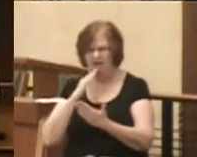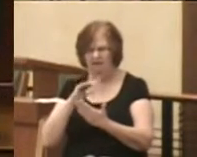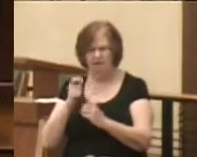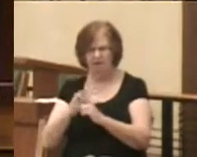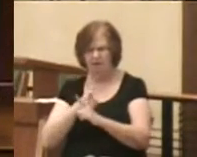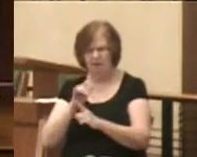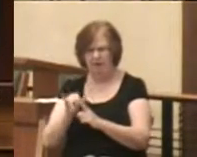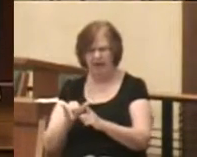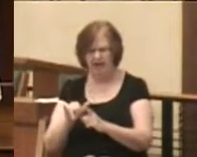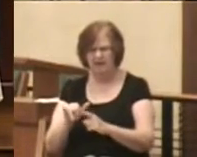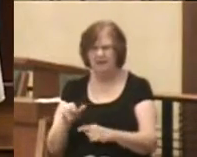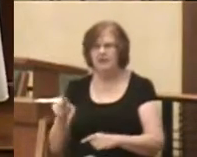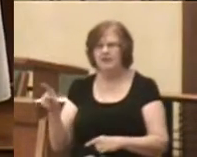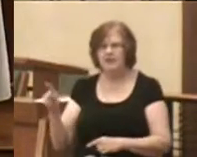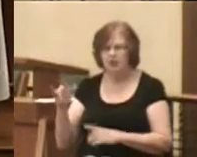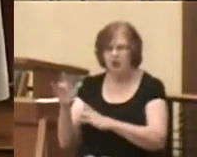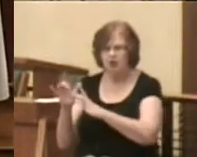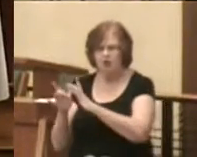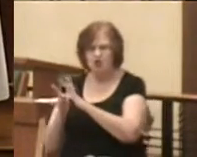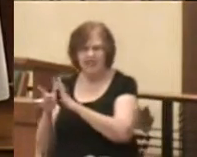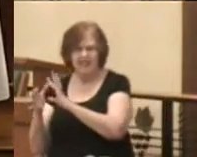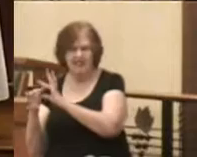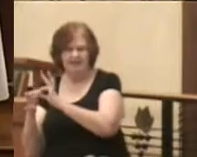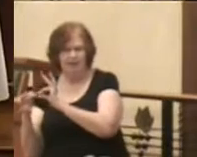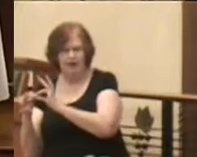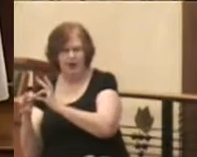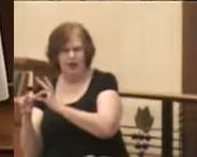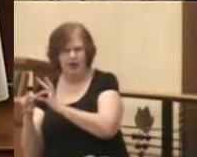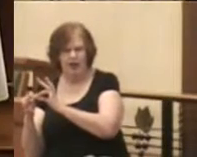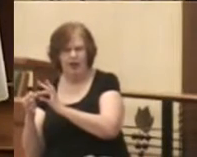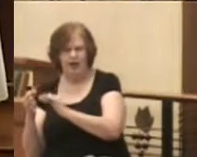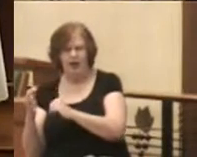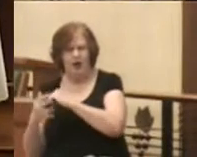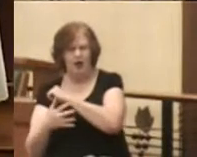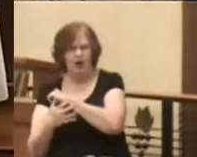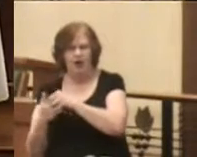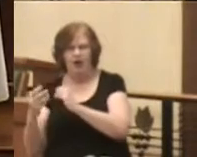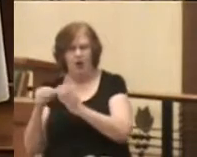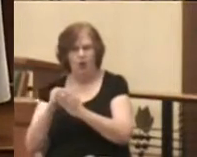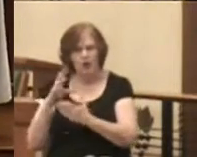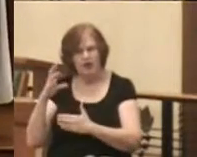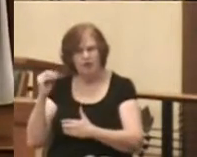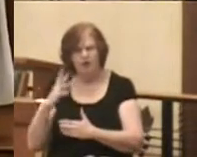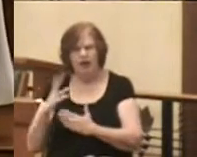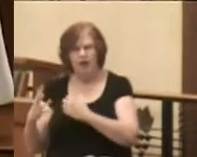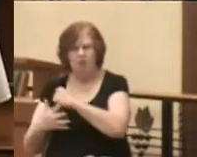a poor man. Newsflash, it doesn't turn out so well for the rich fellow.